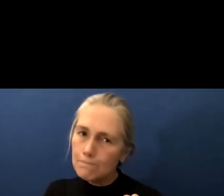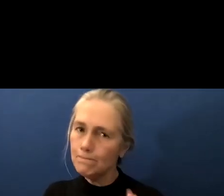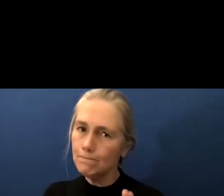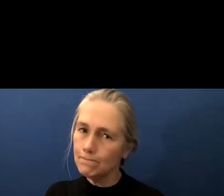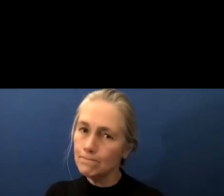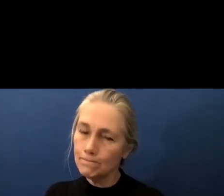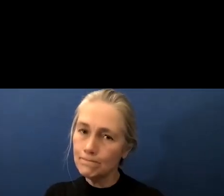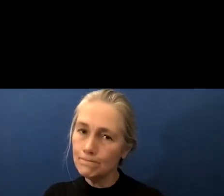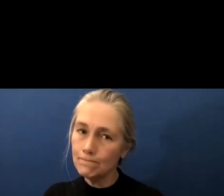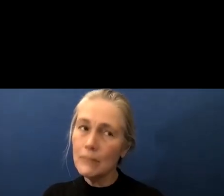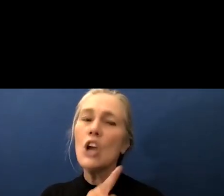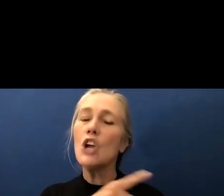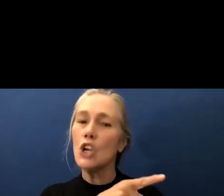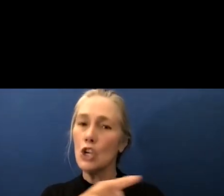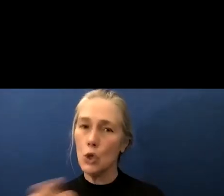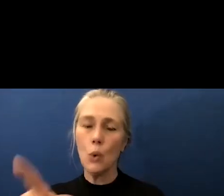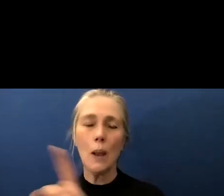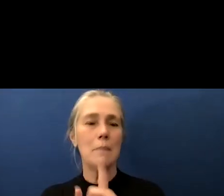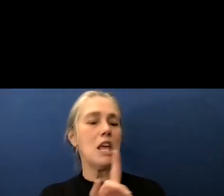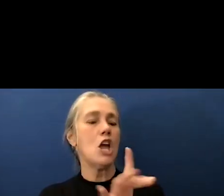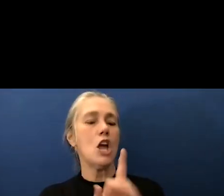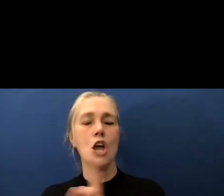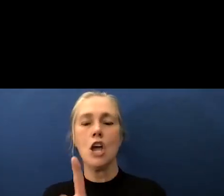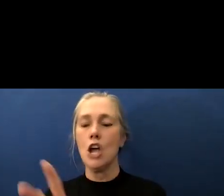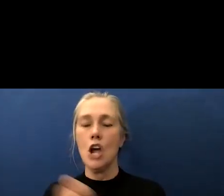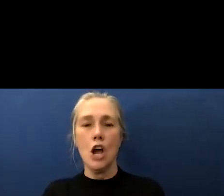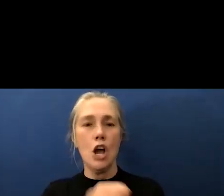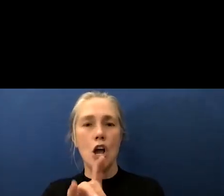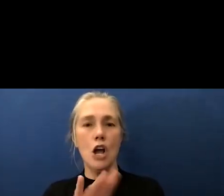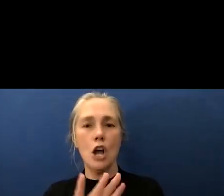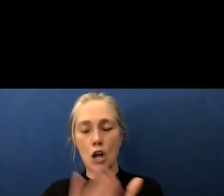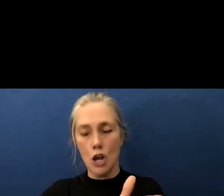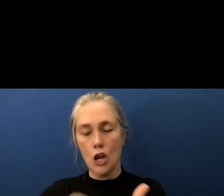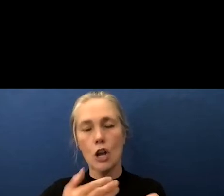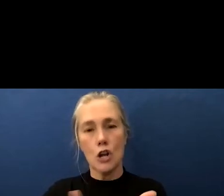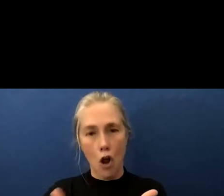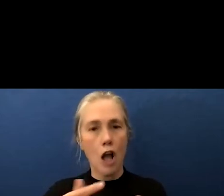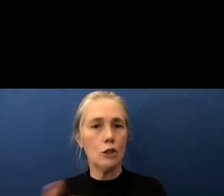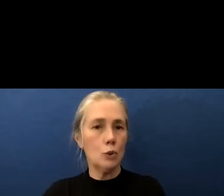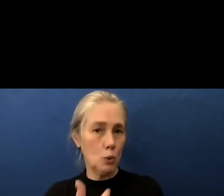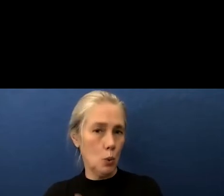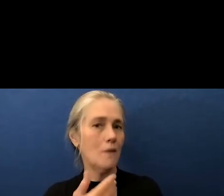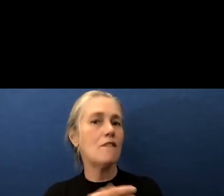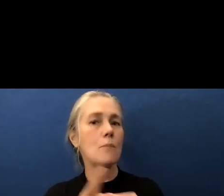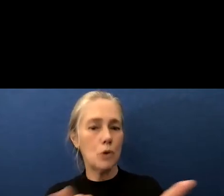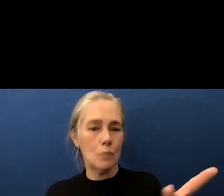gone publicly from your uh your speaking podiums pretty soon thank you